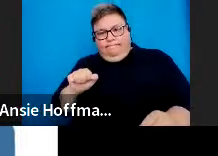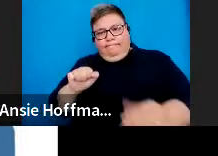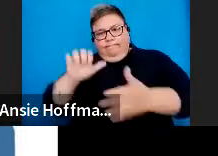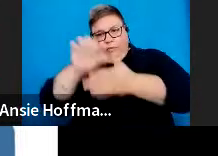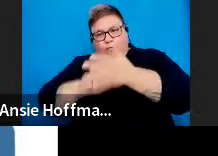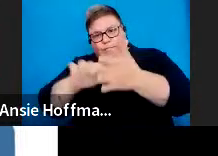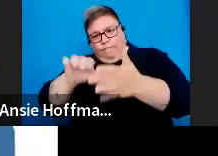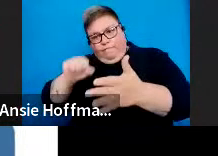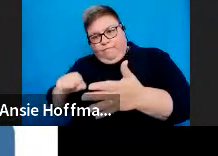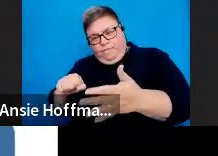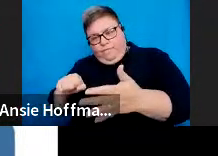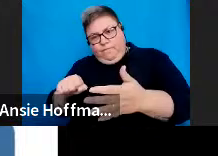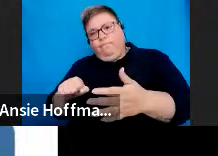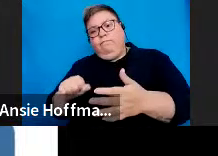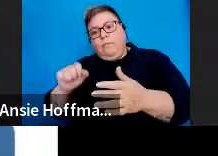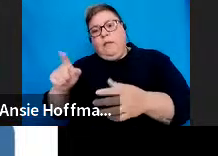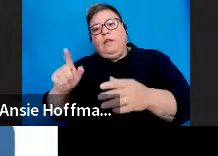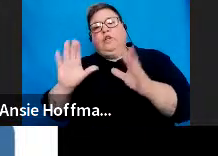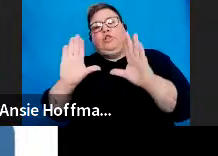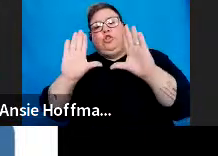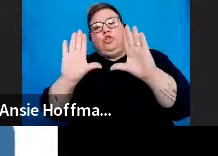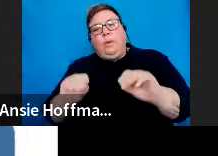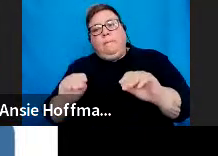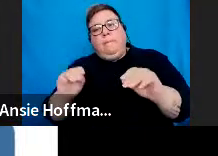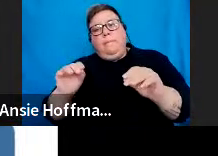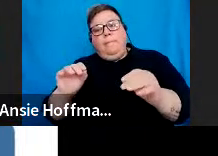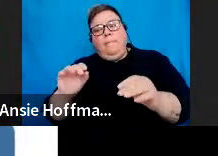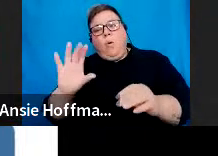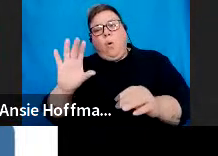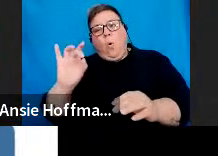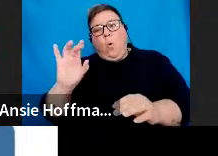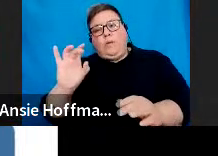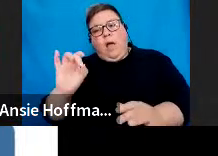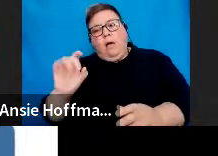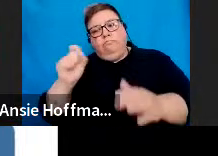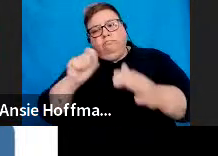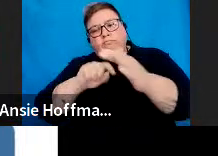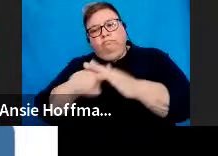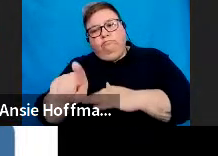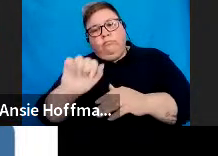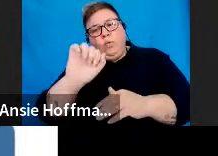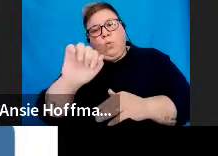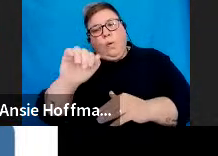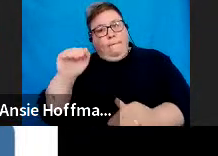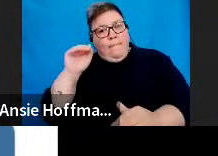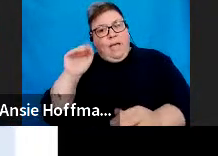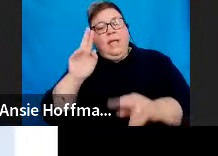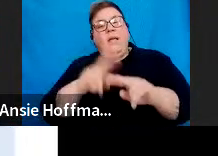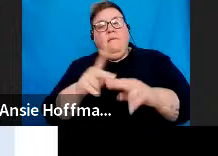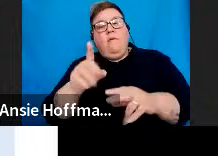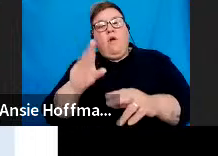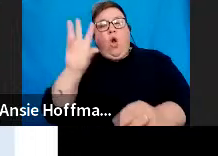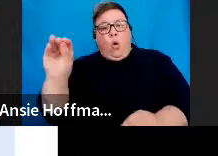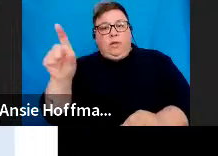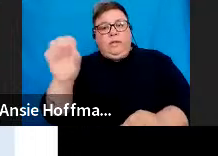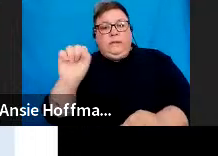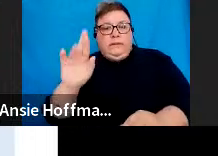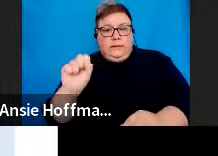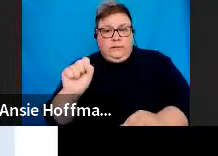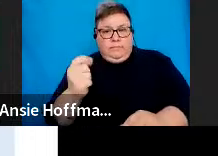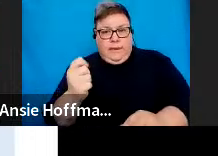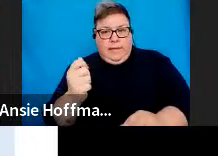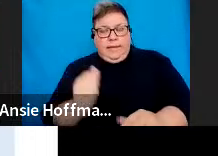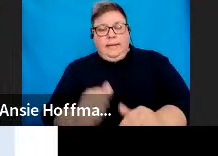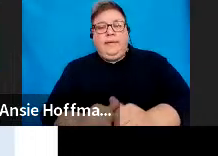issue a stop order where the recipient has any outstanding taxes. All right,